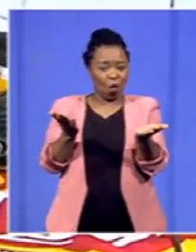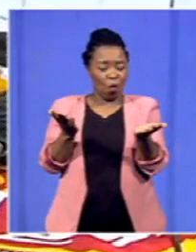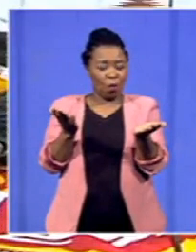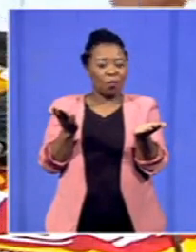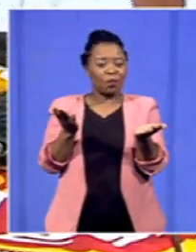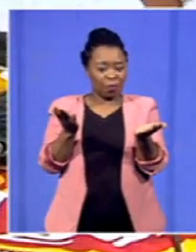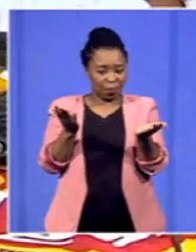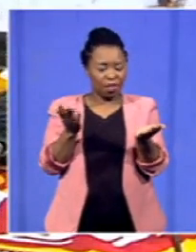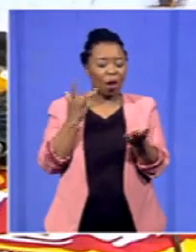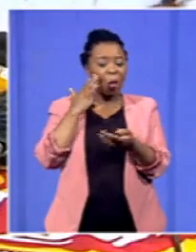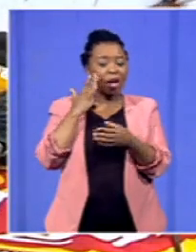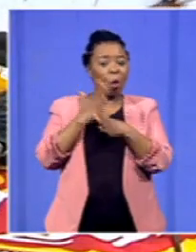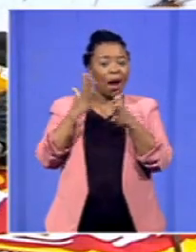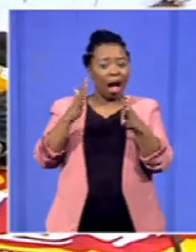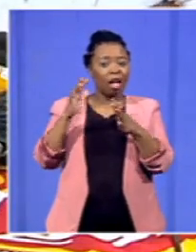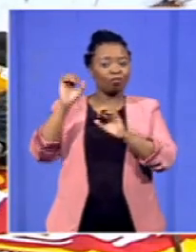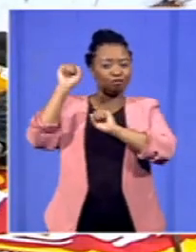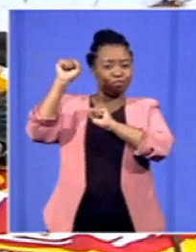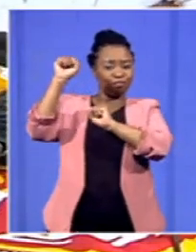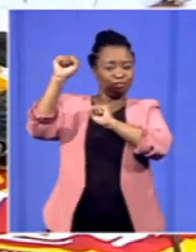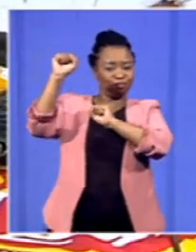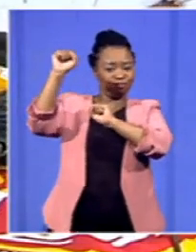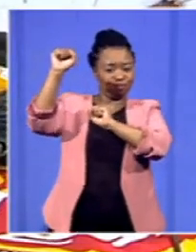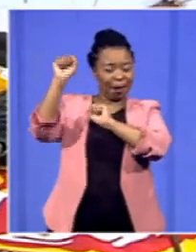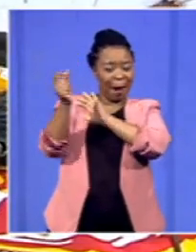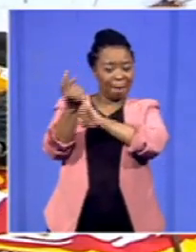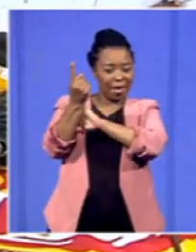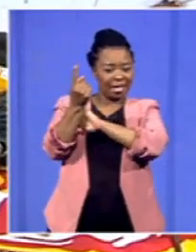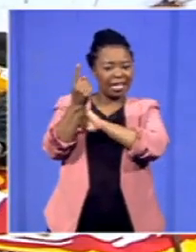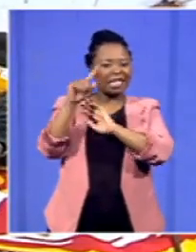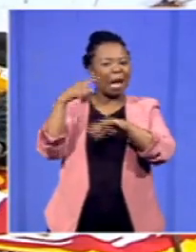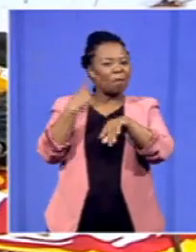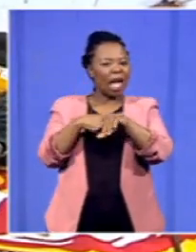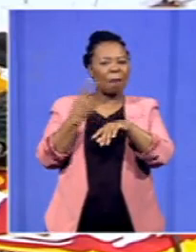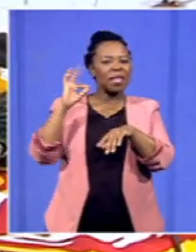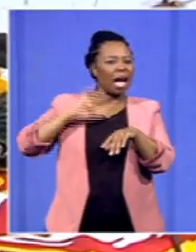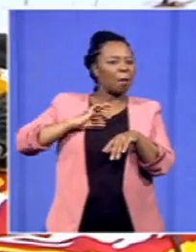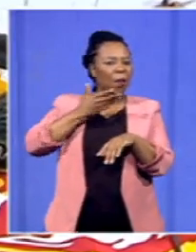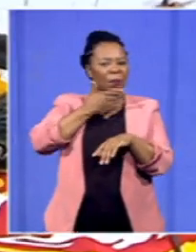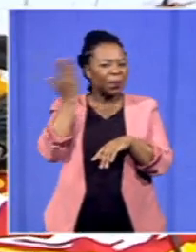instance when workers go on strike sometimes there's no income whatsoever